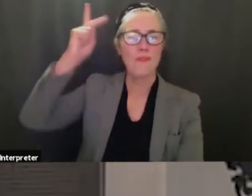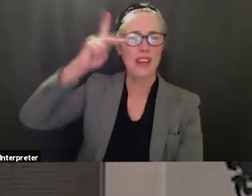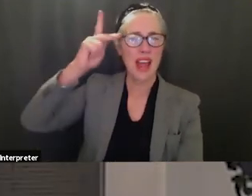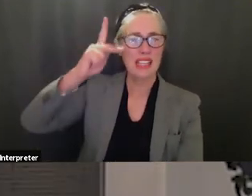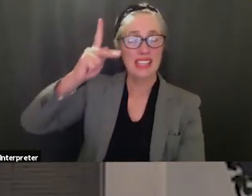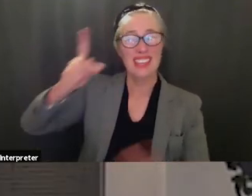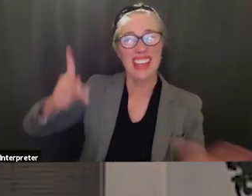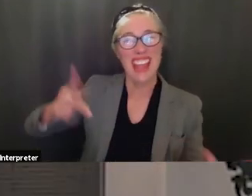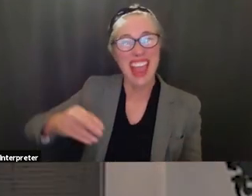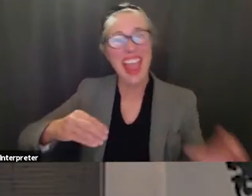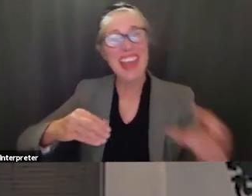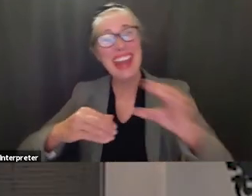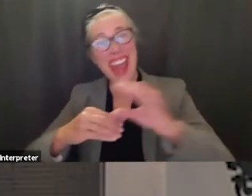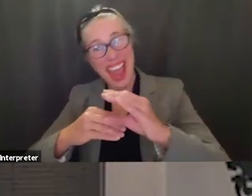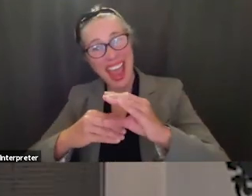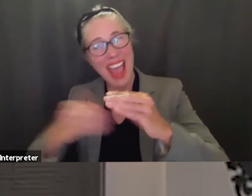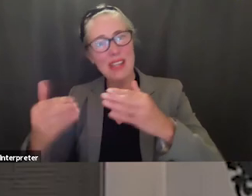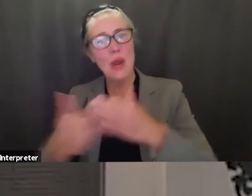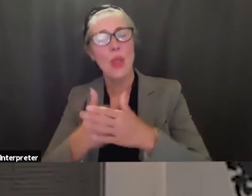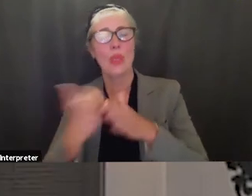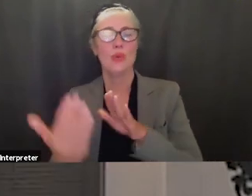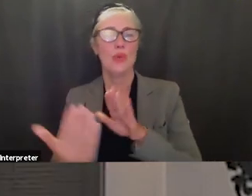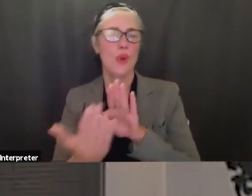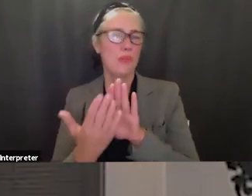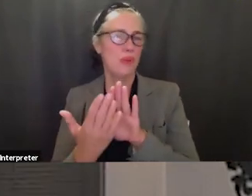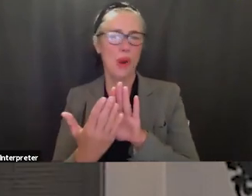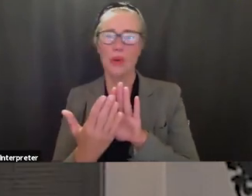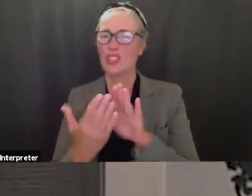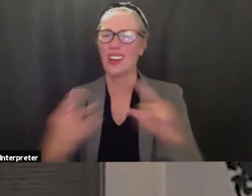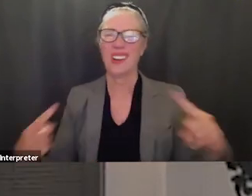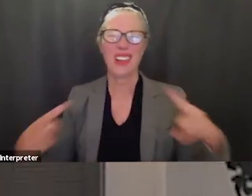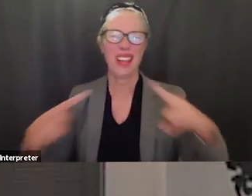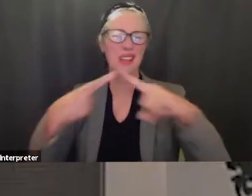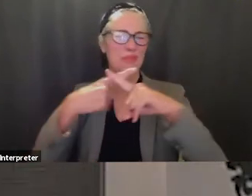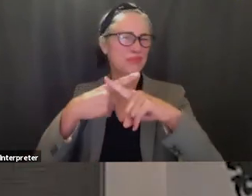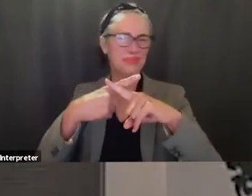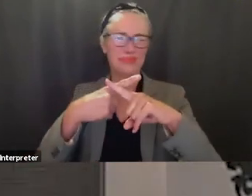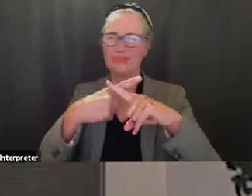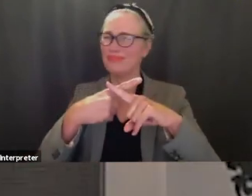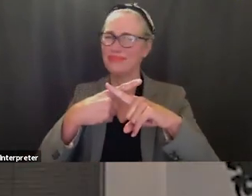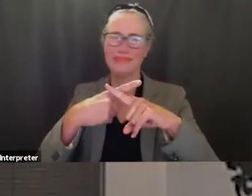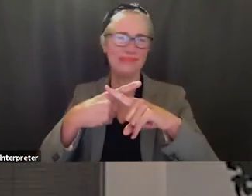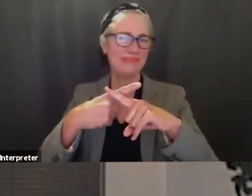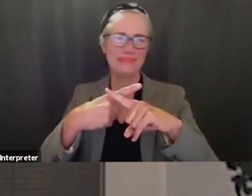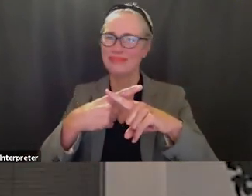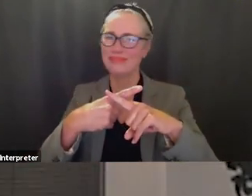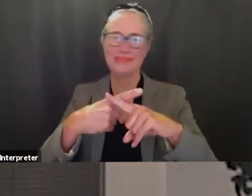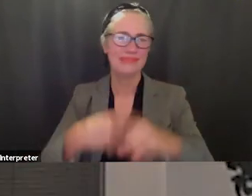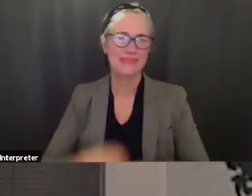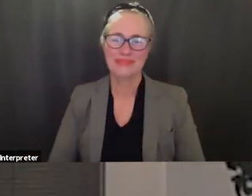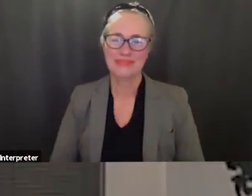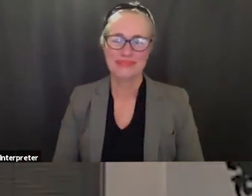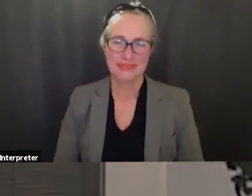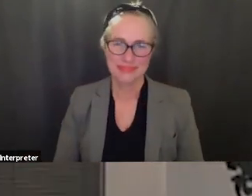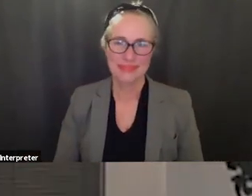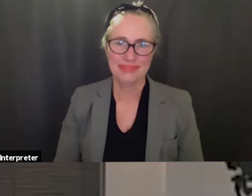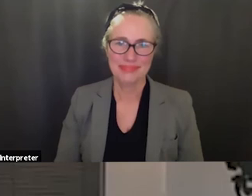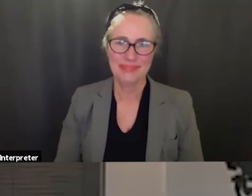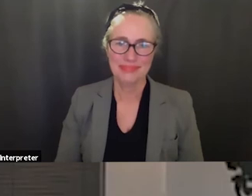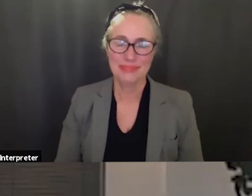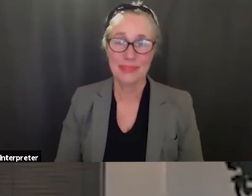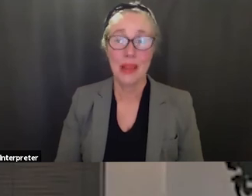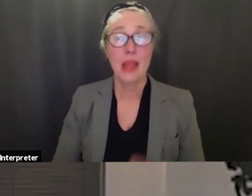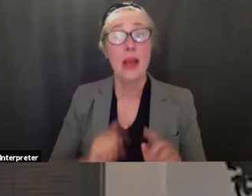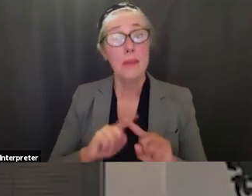approach and and they were you know they didn't mesh but we